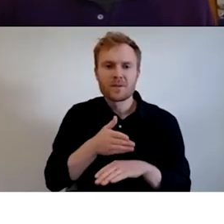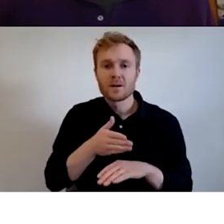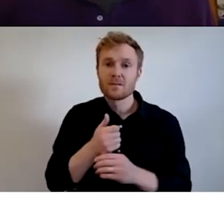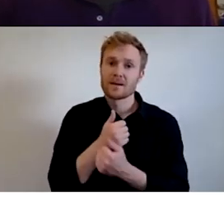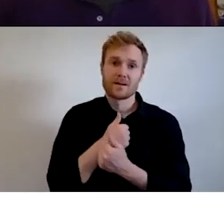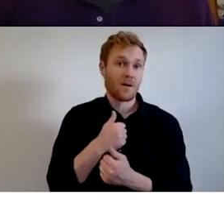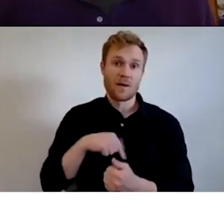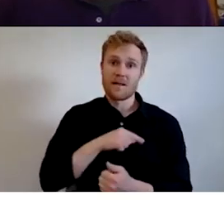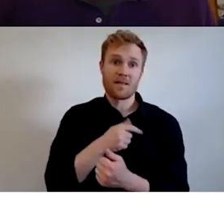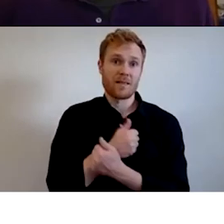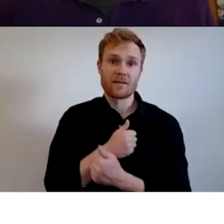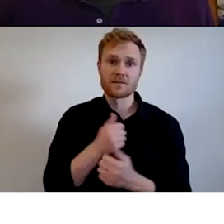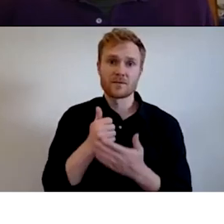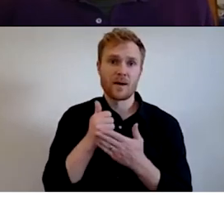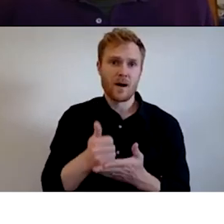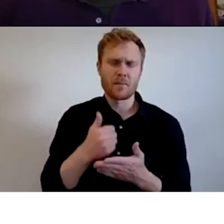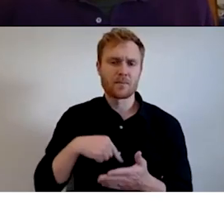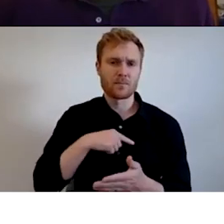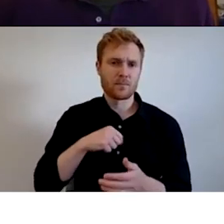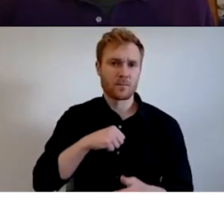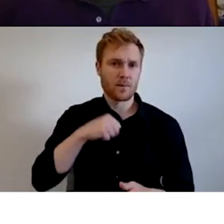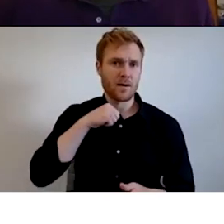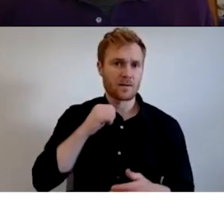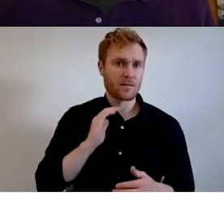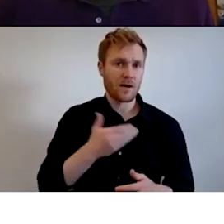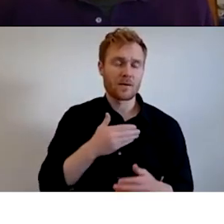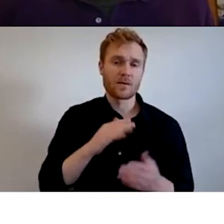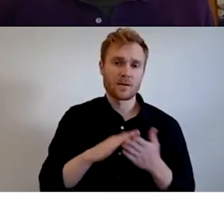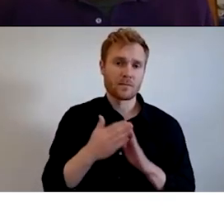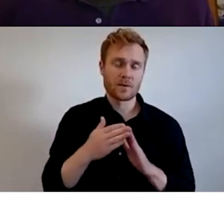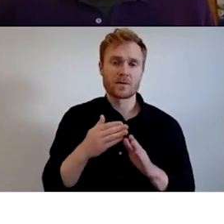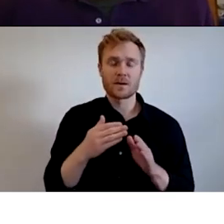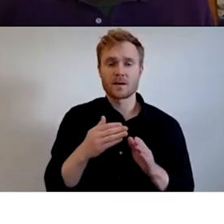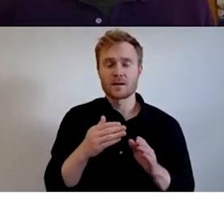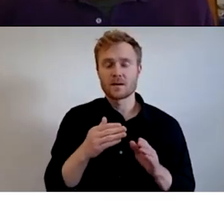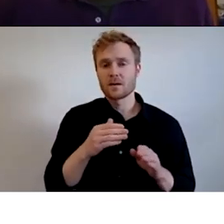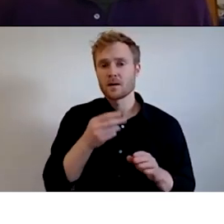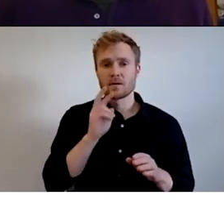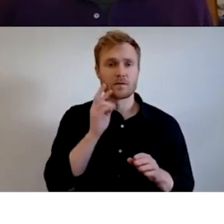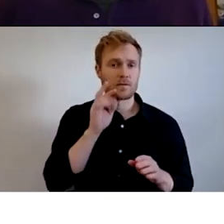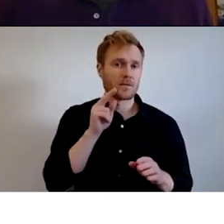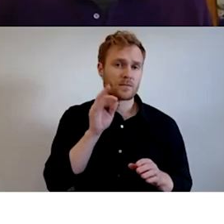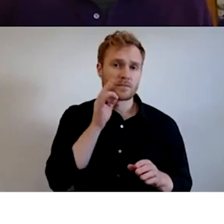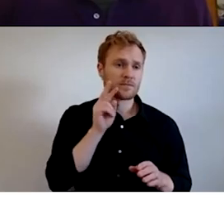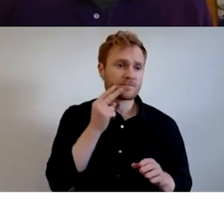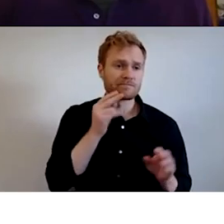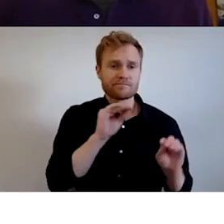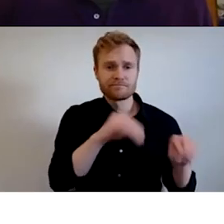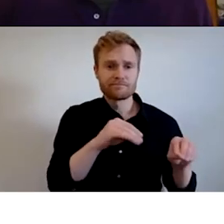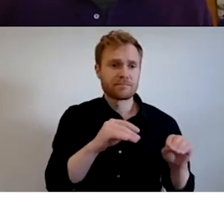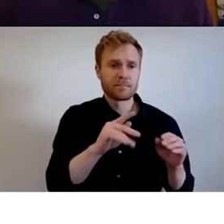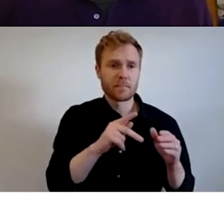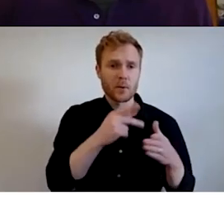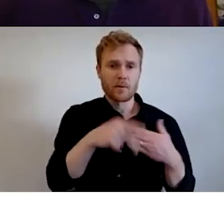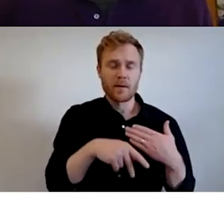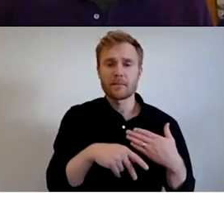um, you know, we were very proud of our community gardening program, whether it be in a park or whether it be in some of our vacant lots that we kind of help administer. So,